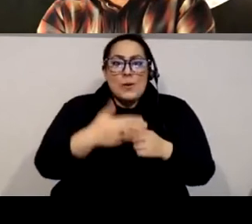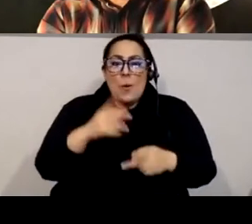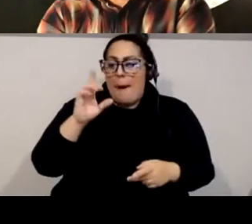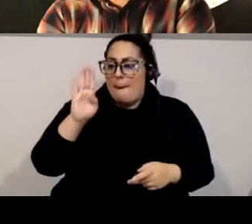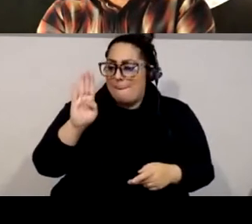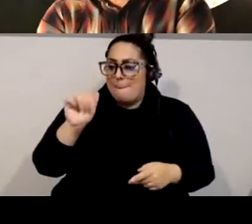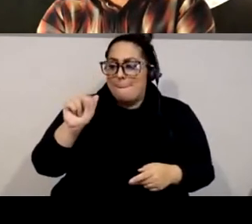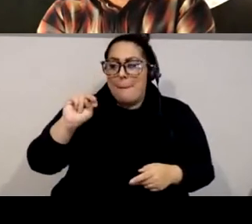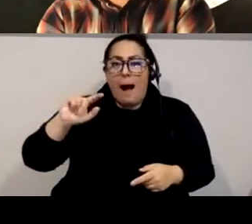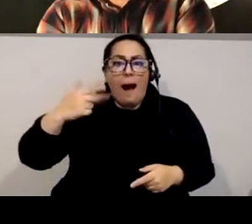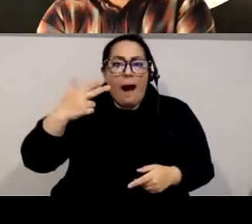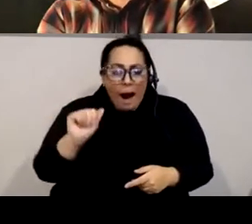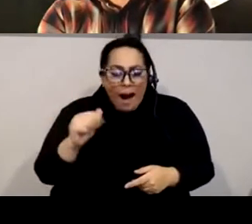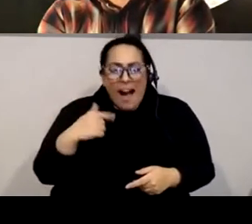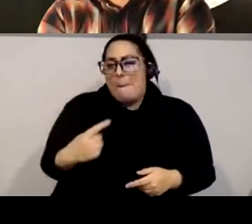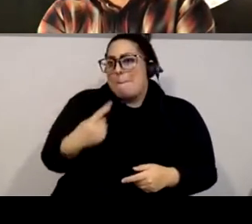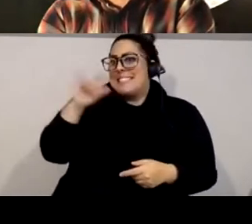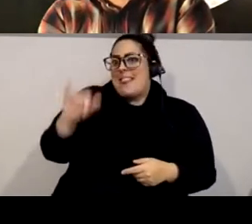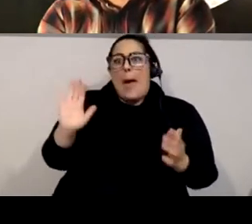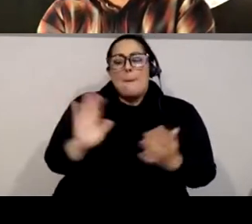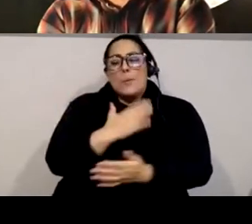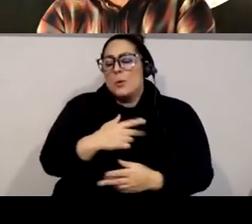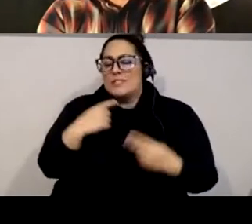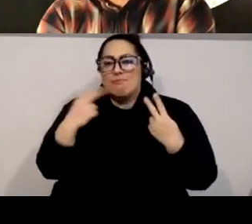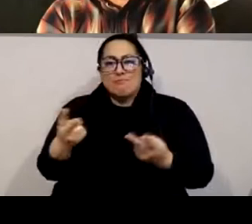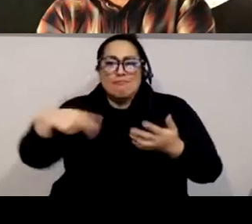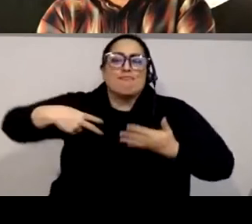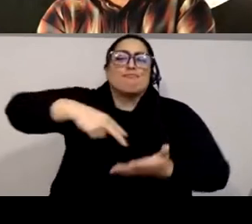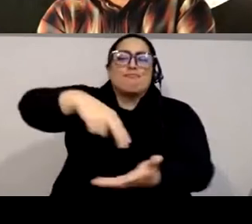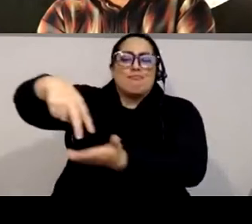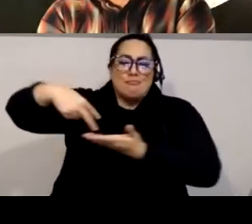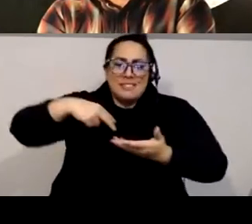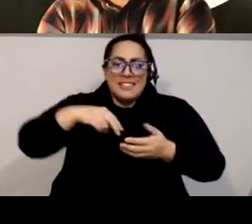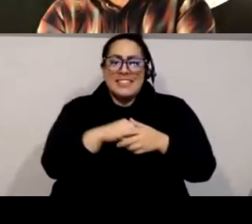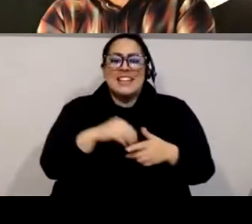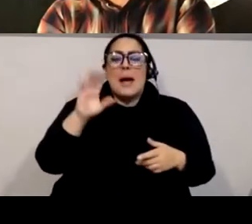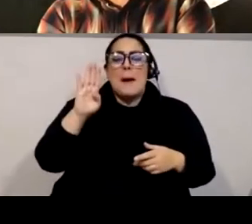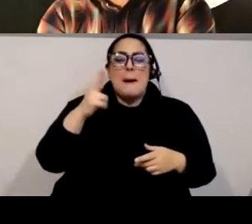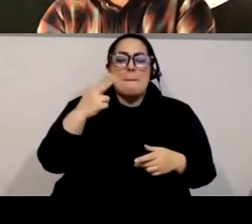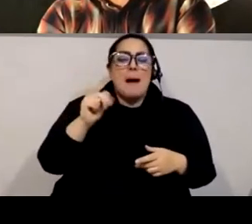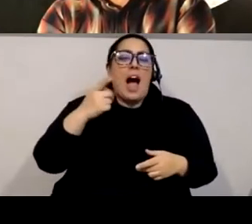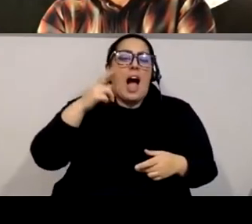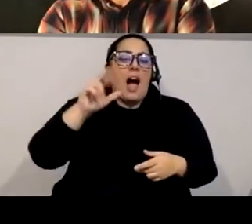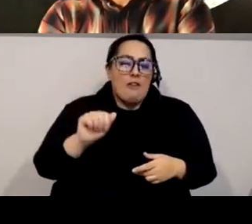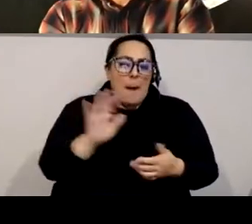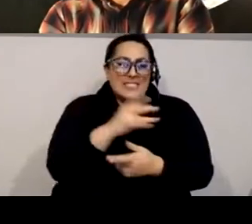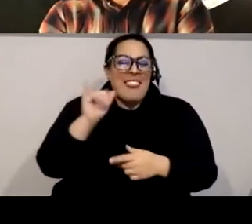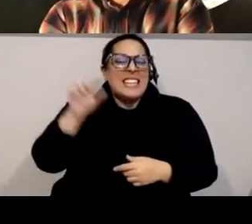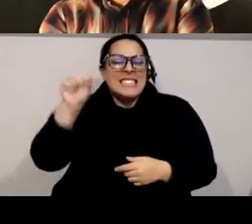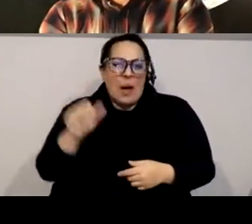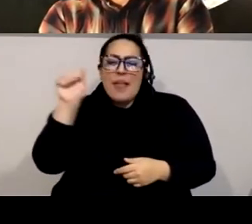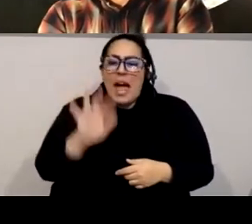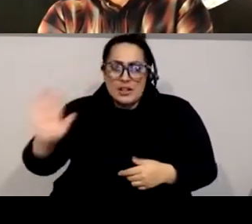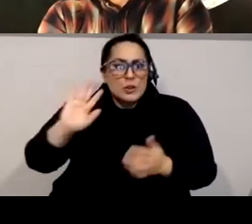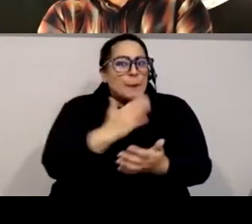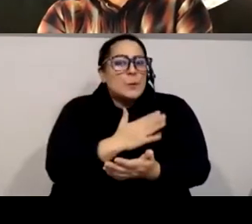They are on the board of a Queens-based Chaya Community Development Corp, serving New Yorkers of South Asian origin, and they produce the